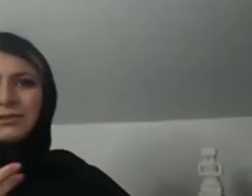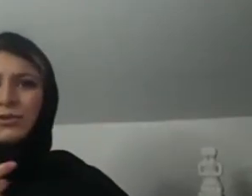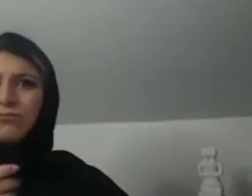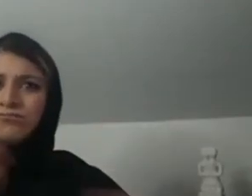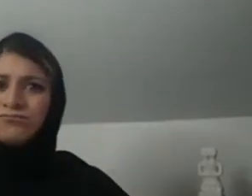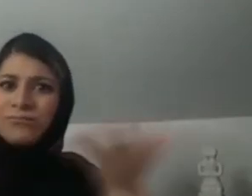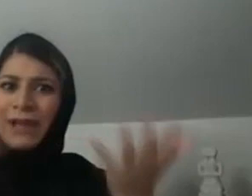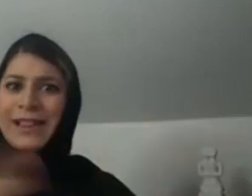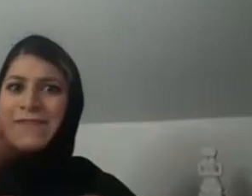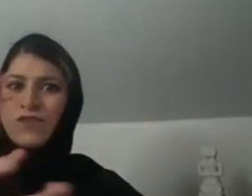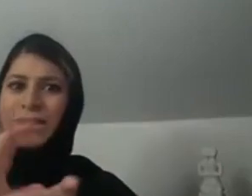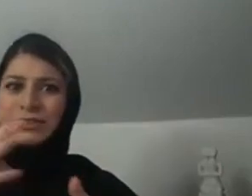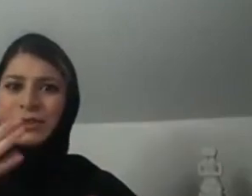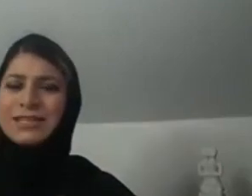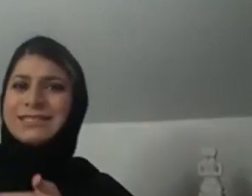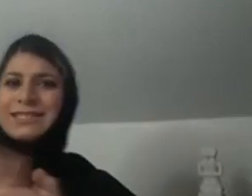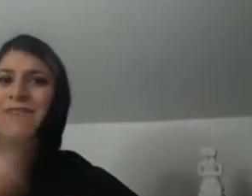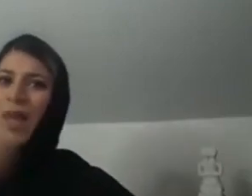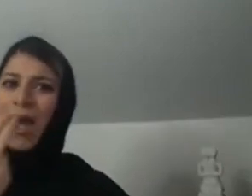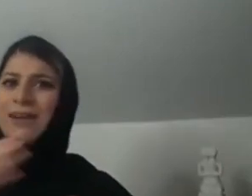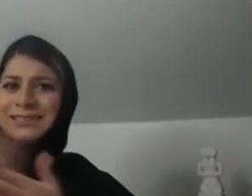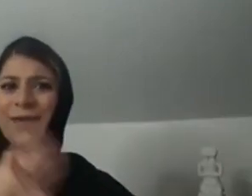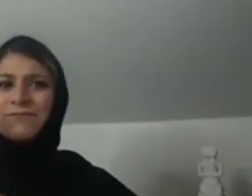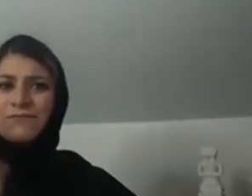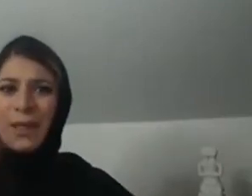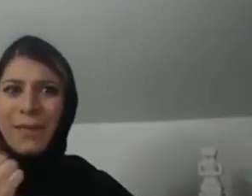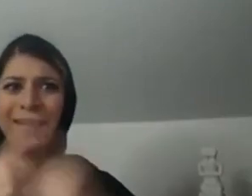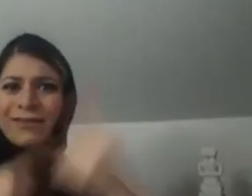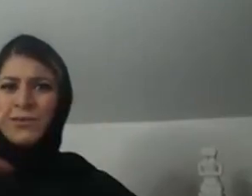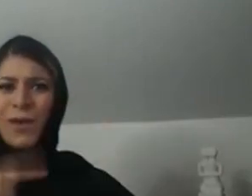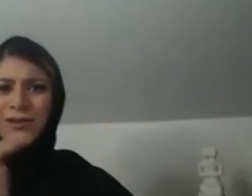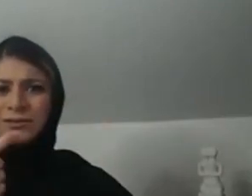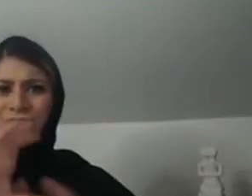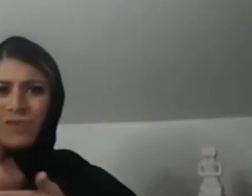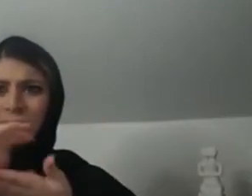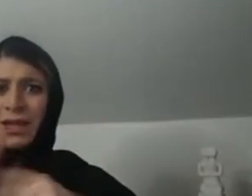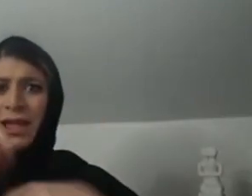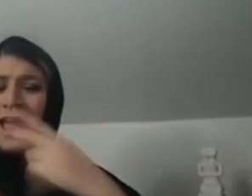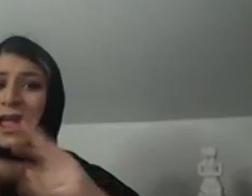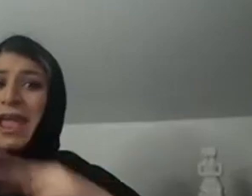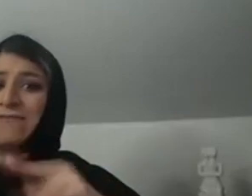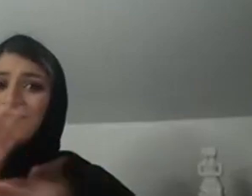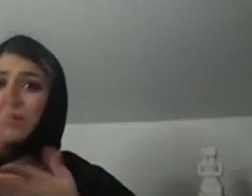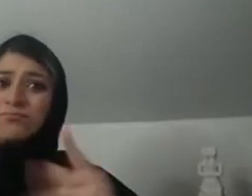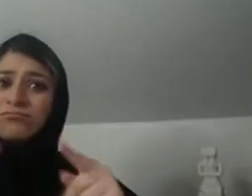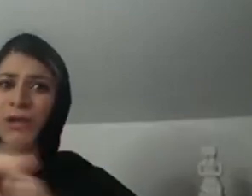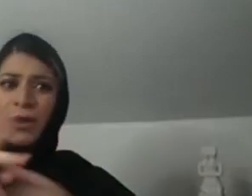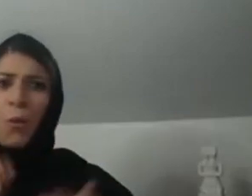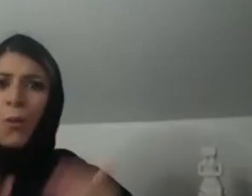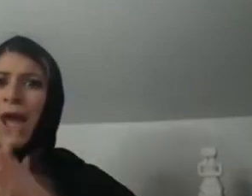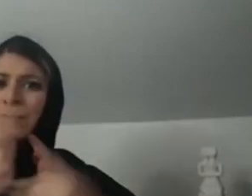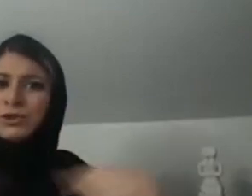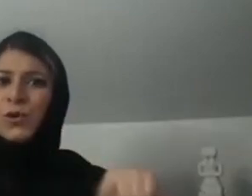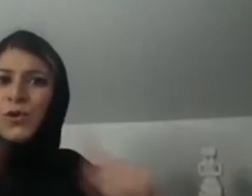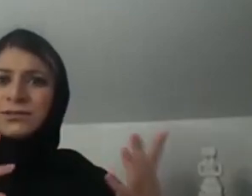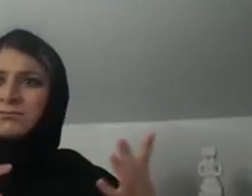saying that, you know, we need to be supporting, uh, art creatives to save this industry across the UK, because funding is